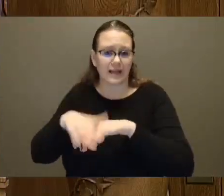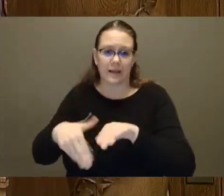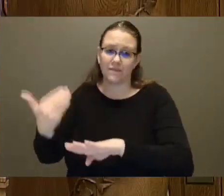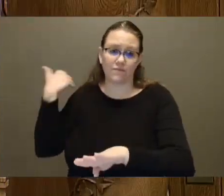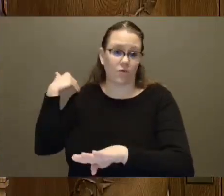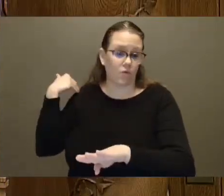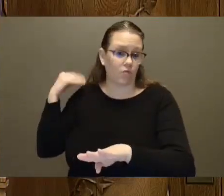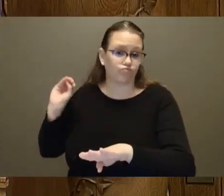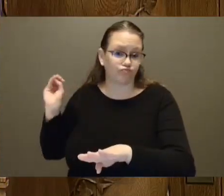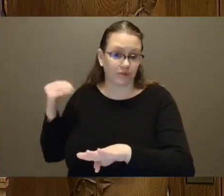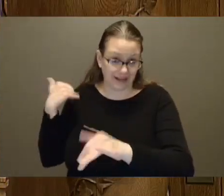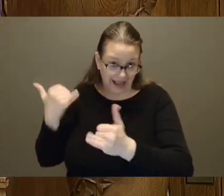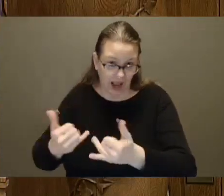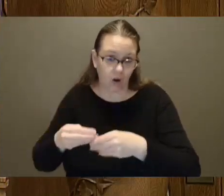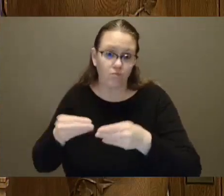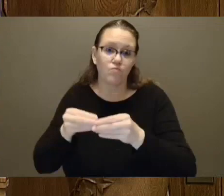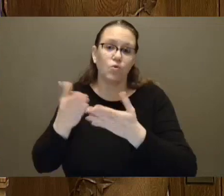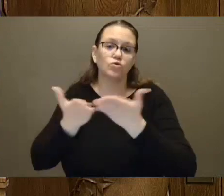Sirisaw Supplemental.